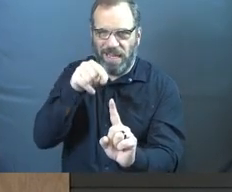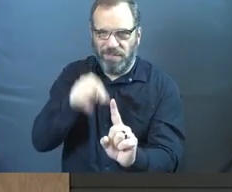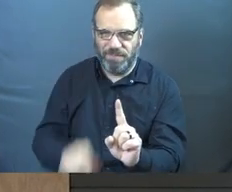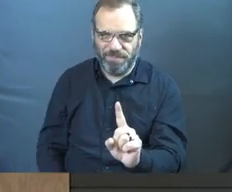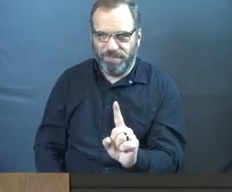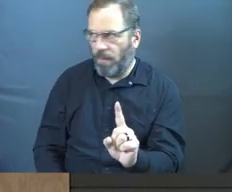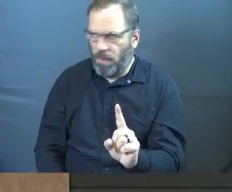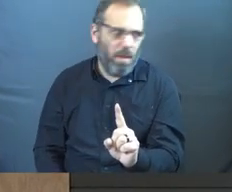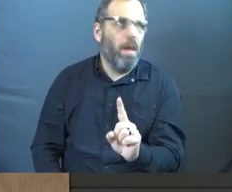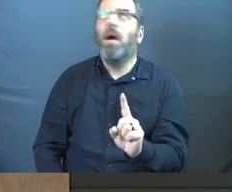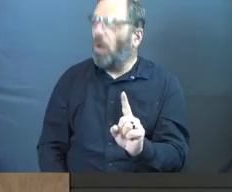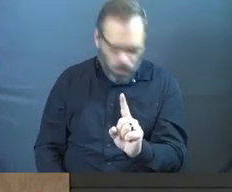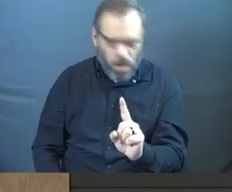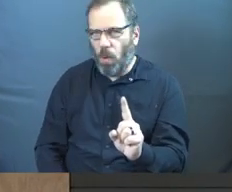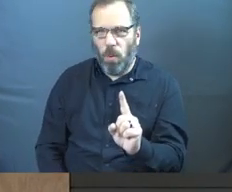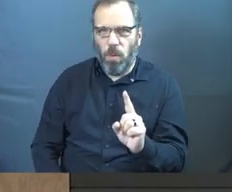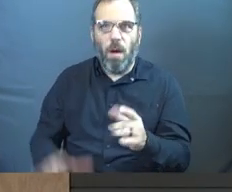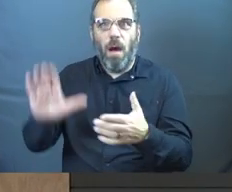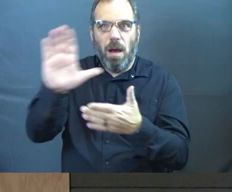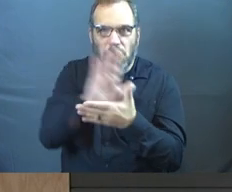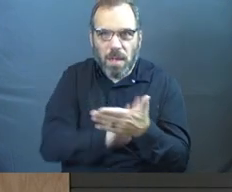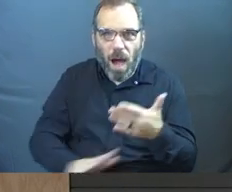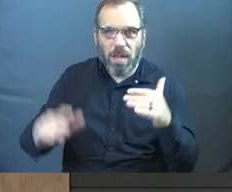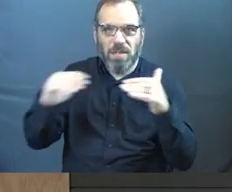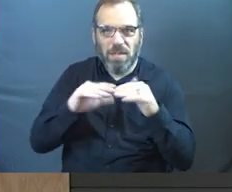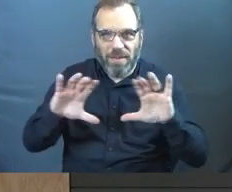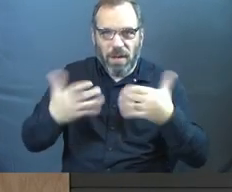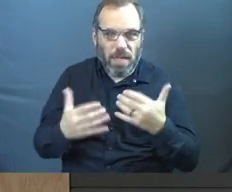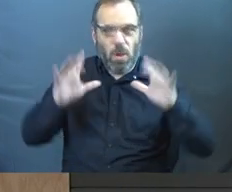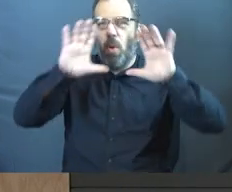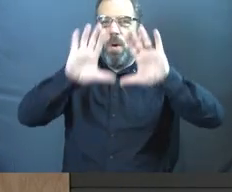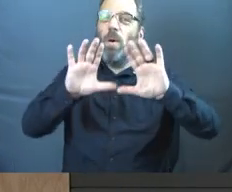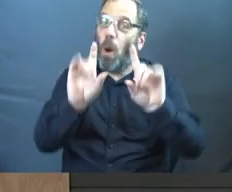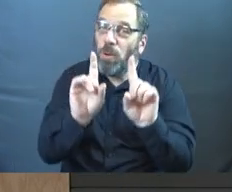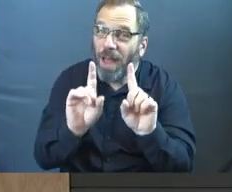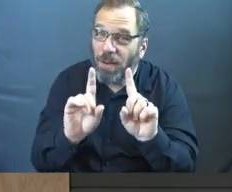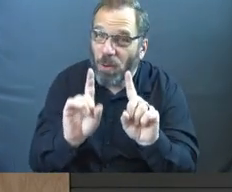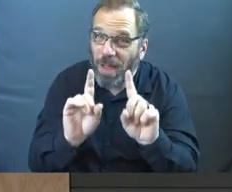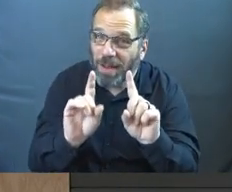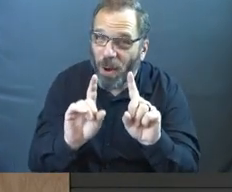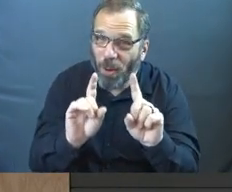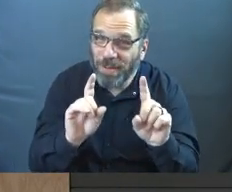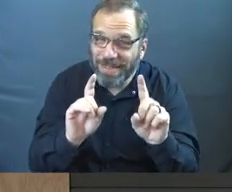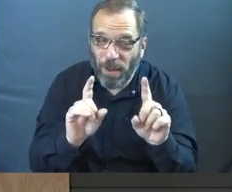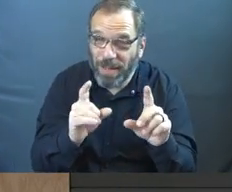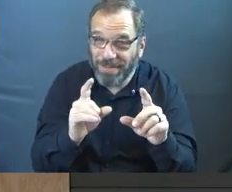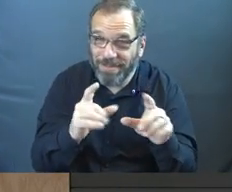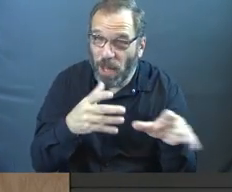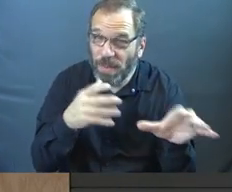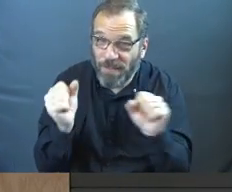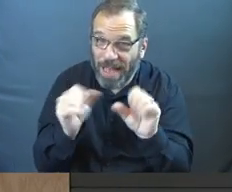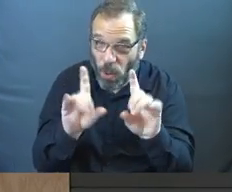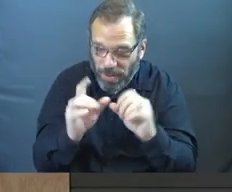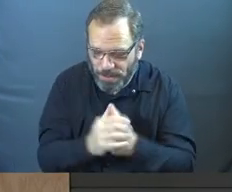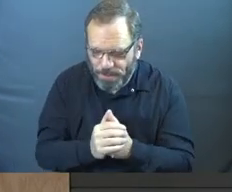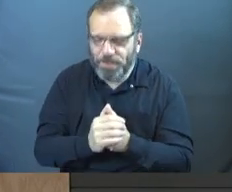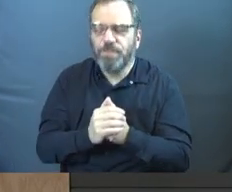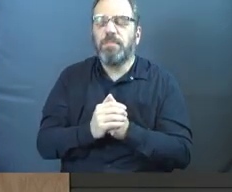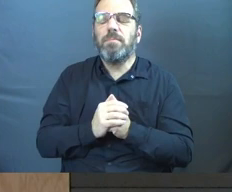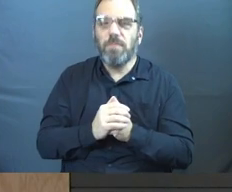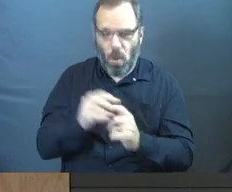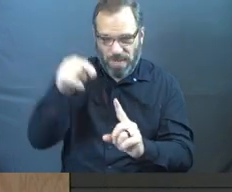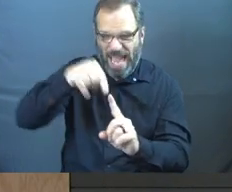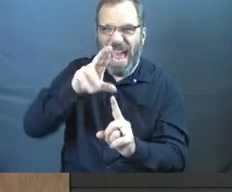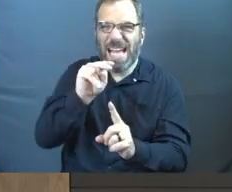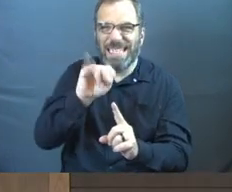You're like, this is really college level class. I'll do this so fast, I promise. So fast and it'll be over. All right. So